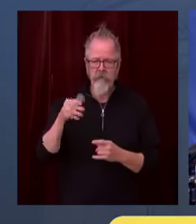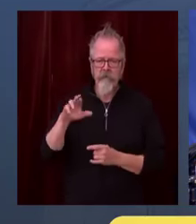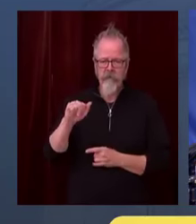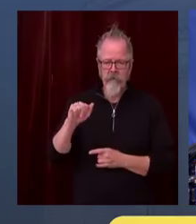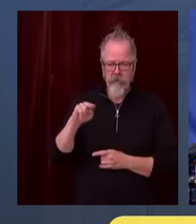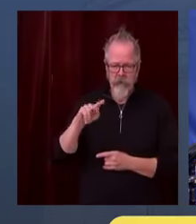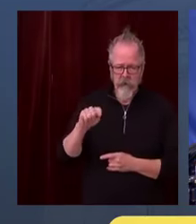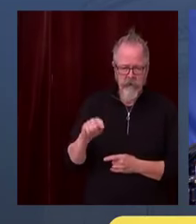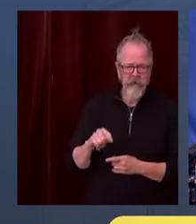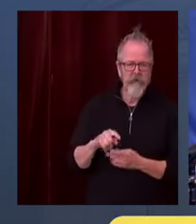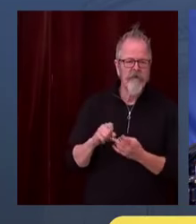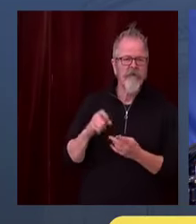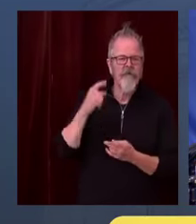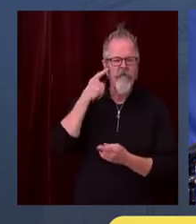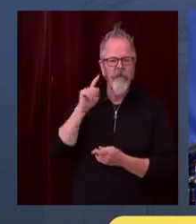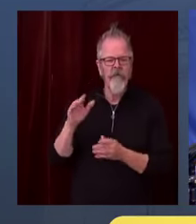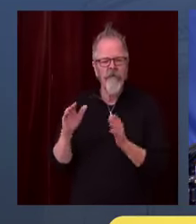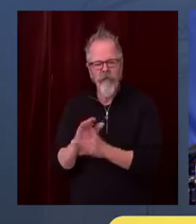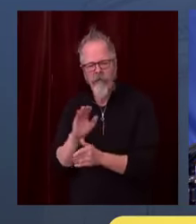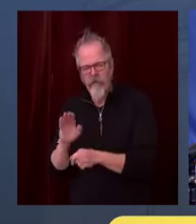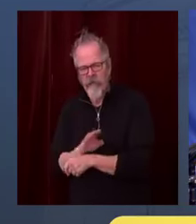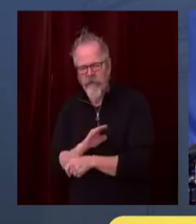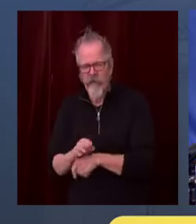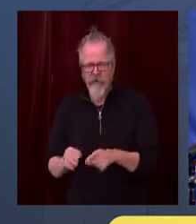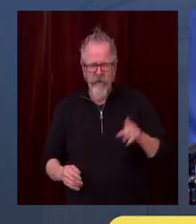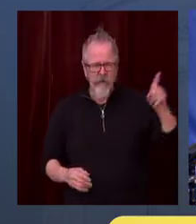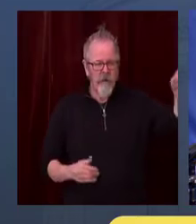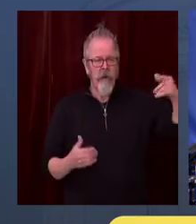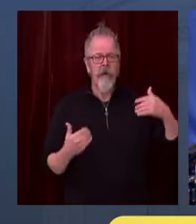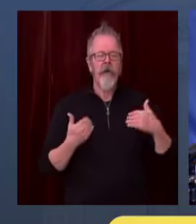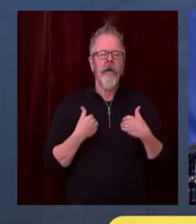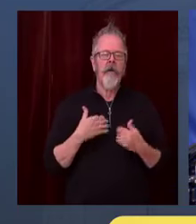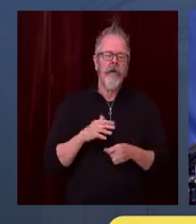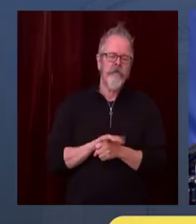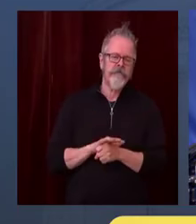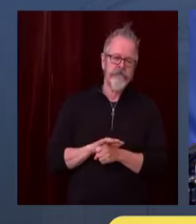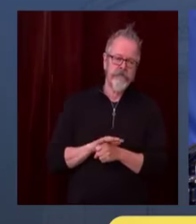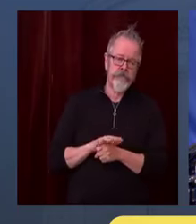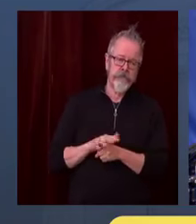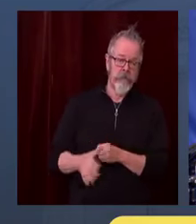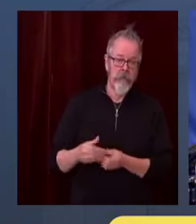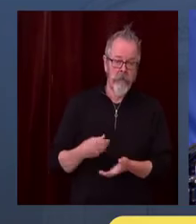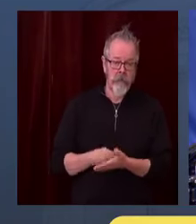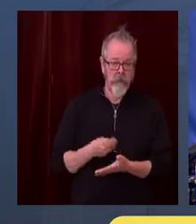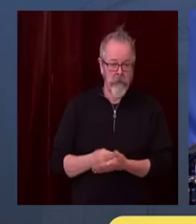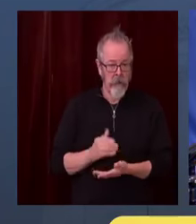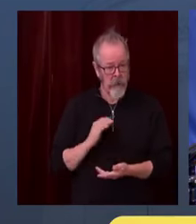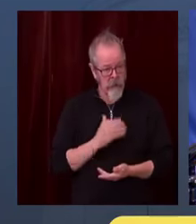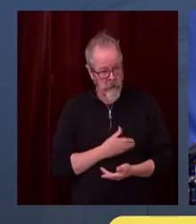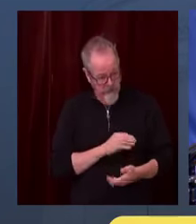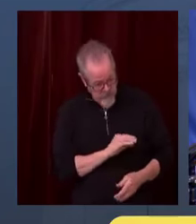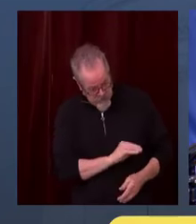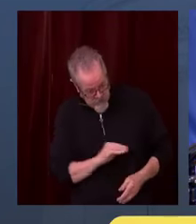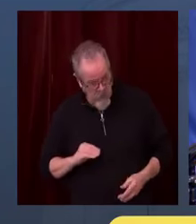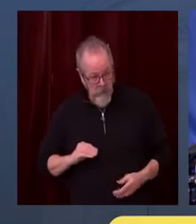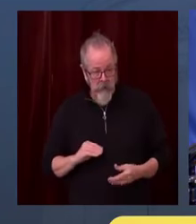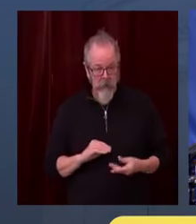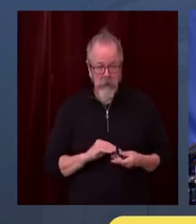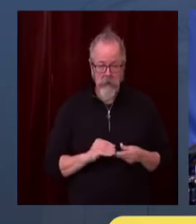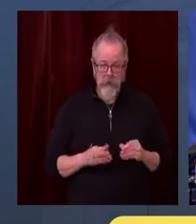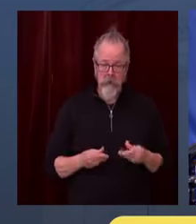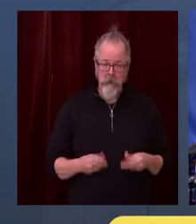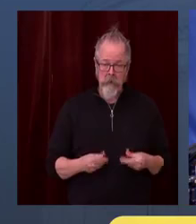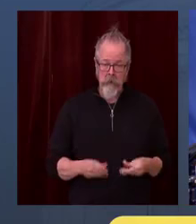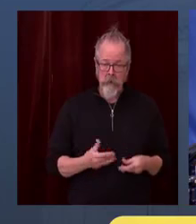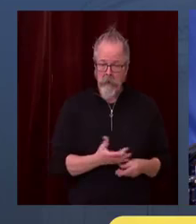that dwarf any state, obviously, and they're able, frankly, to go into the bond market and borrow money so that we can finance this, and they